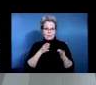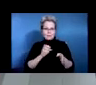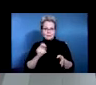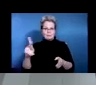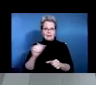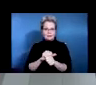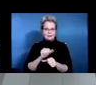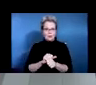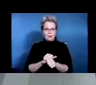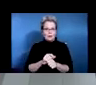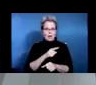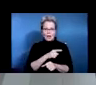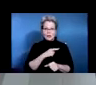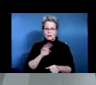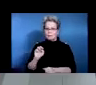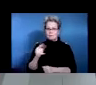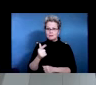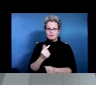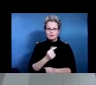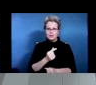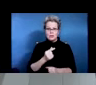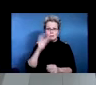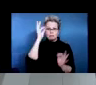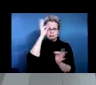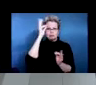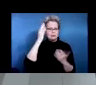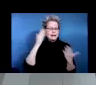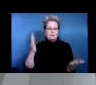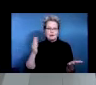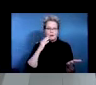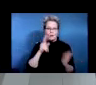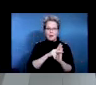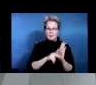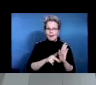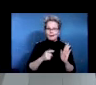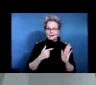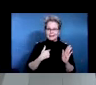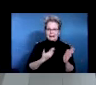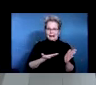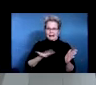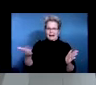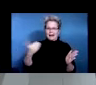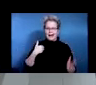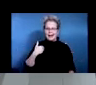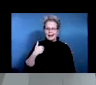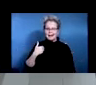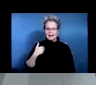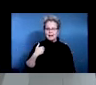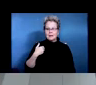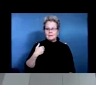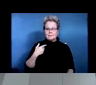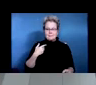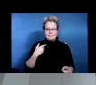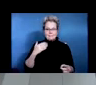known that that's something he could ask or use upon his return to work planning. Um, but knowing